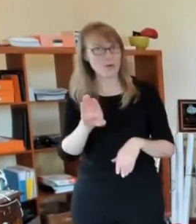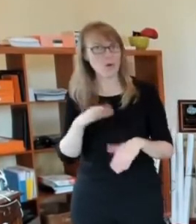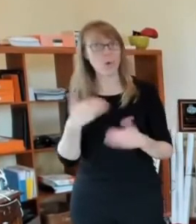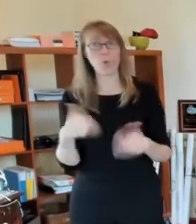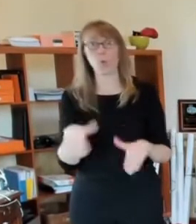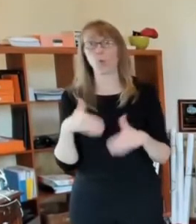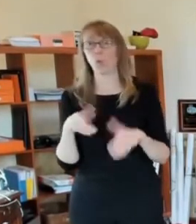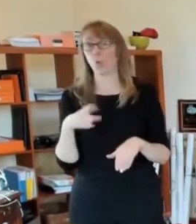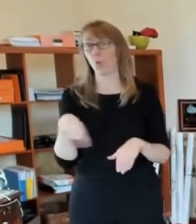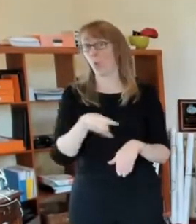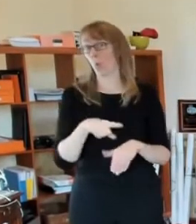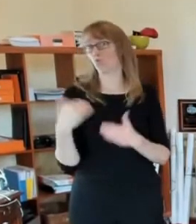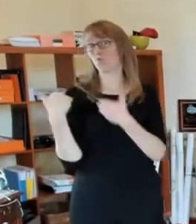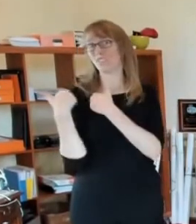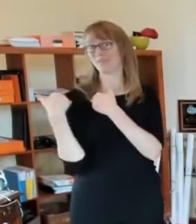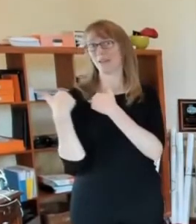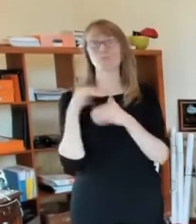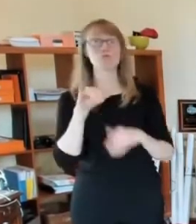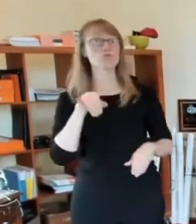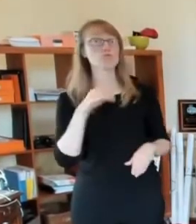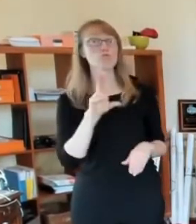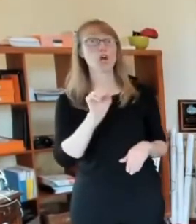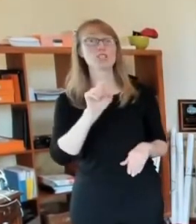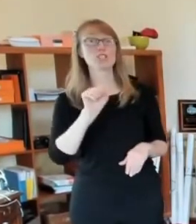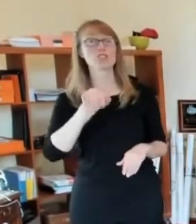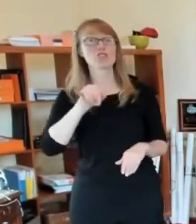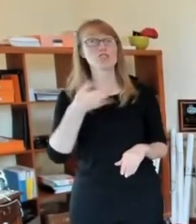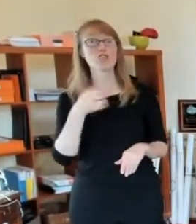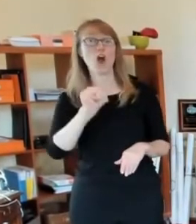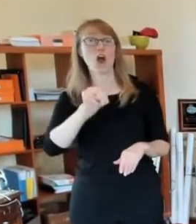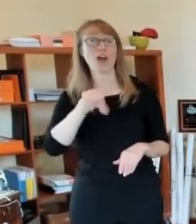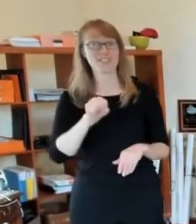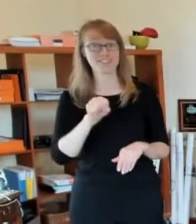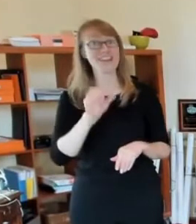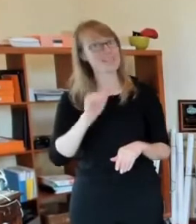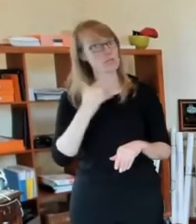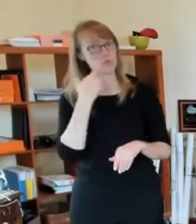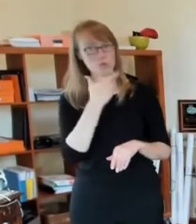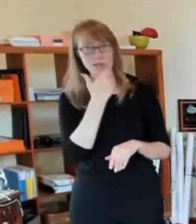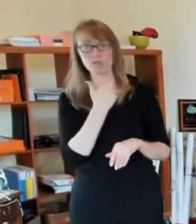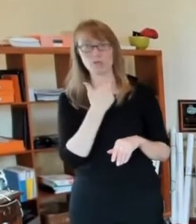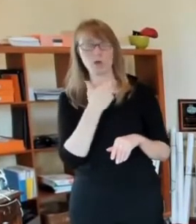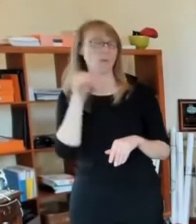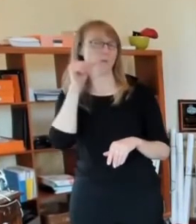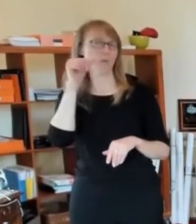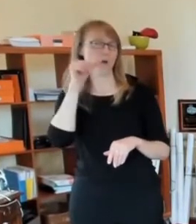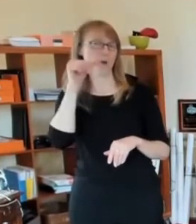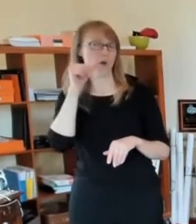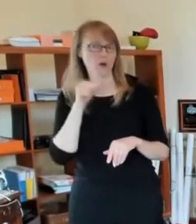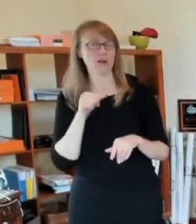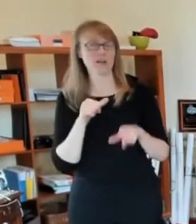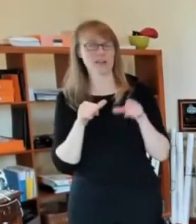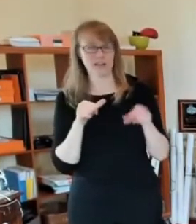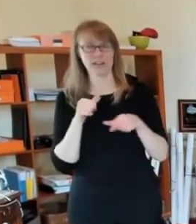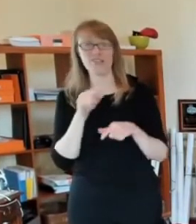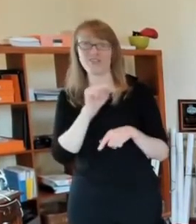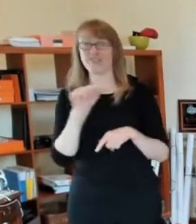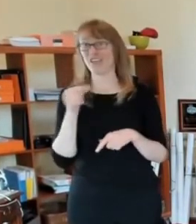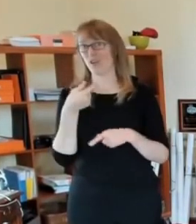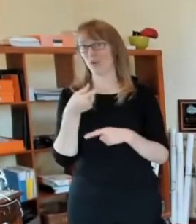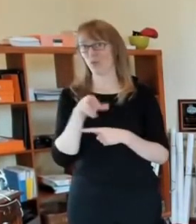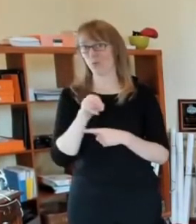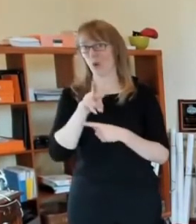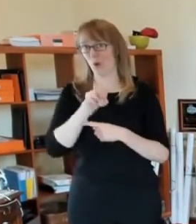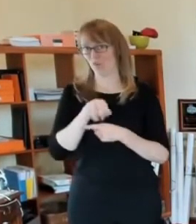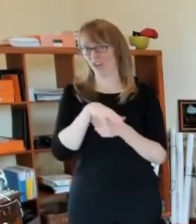responsible. Just Johns is a bar in the Grove area. Uh, Arnold is the